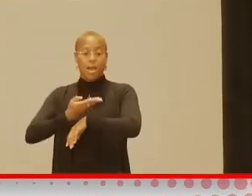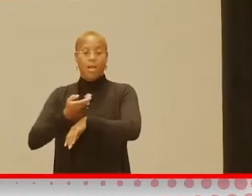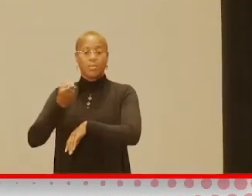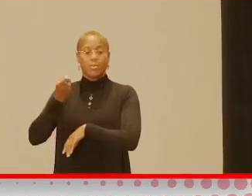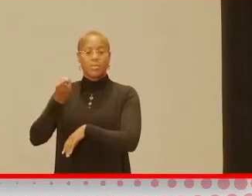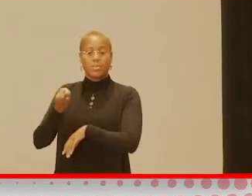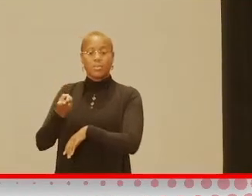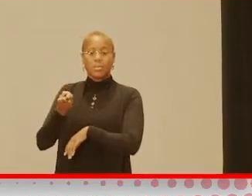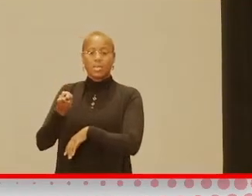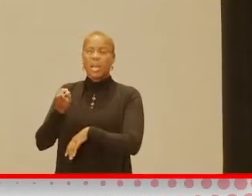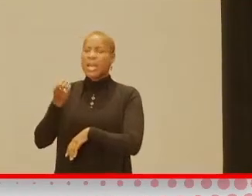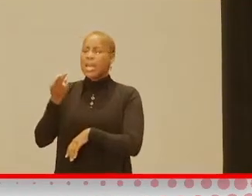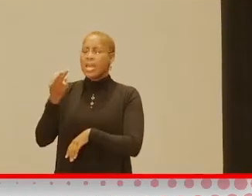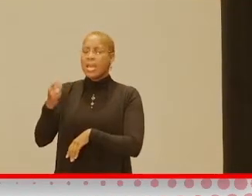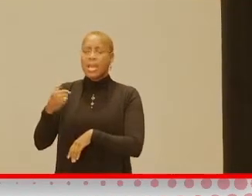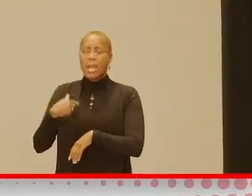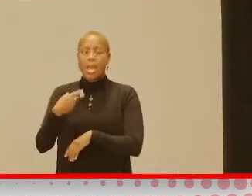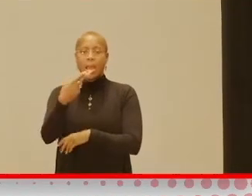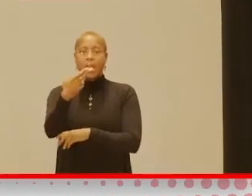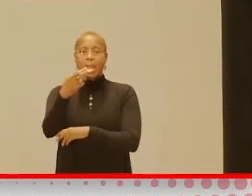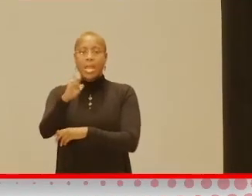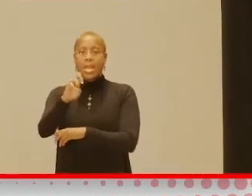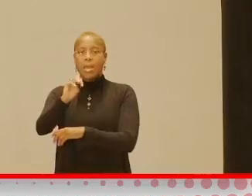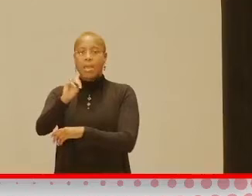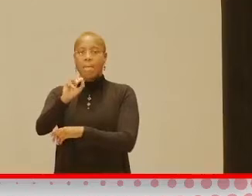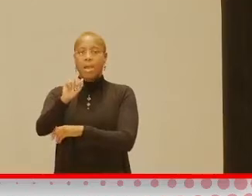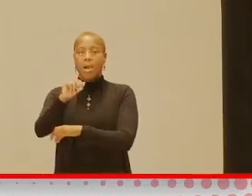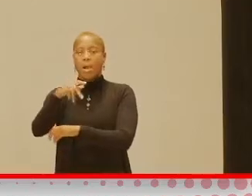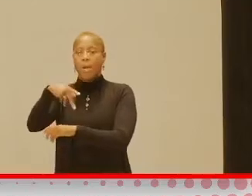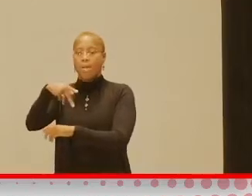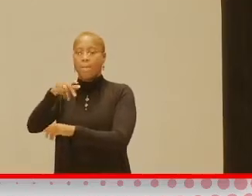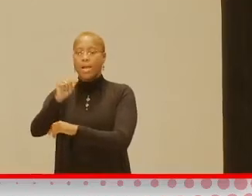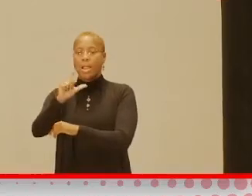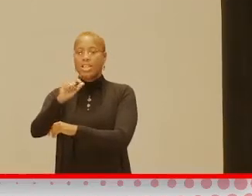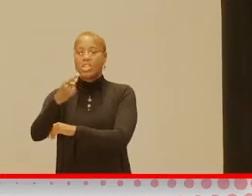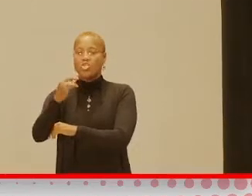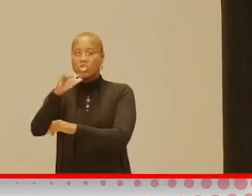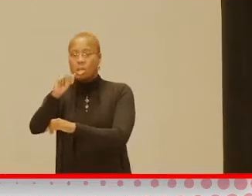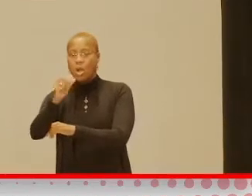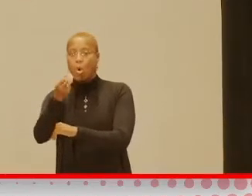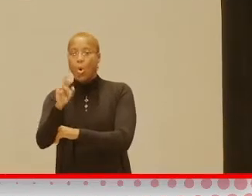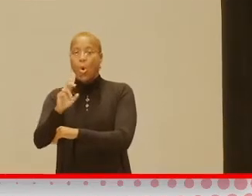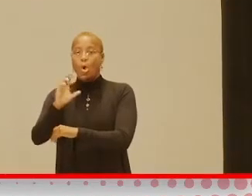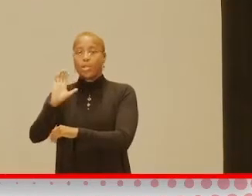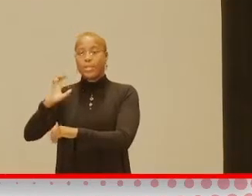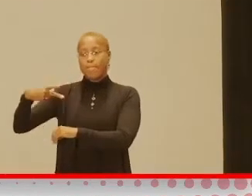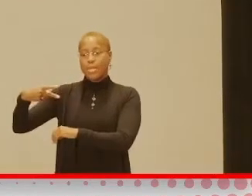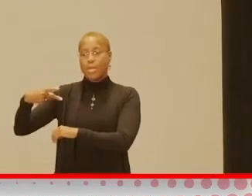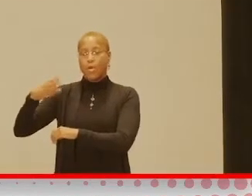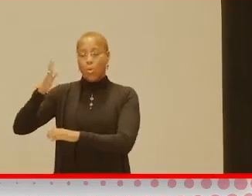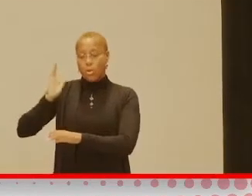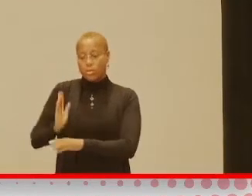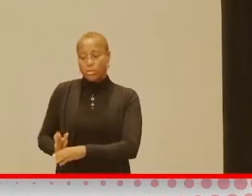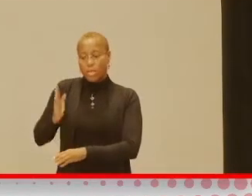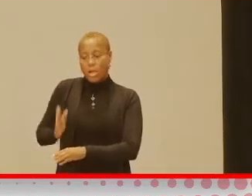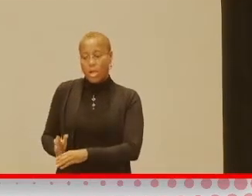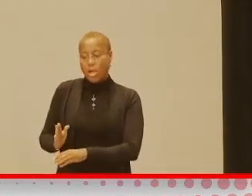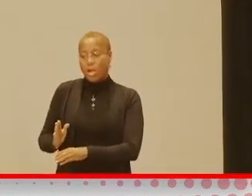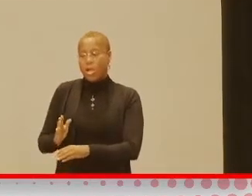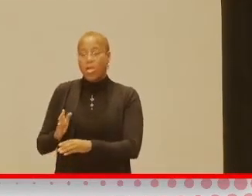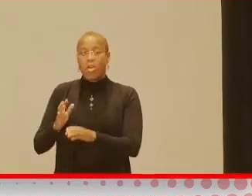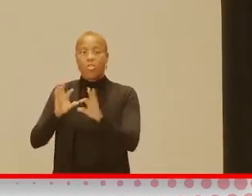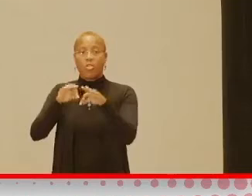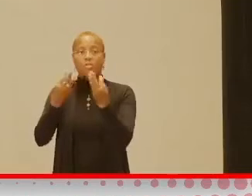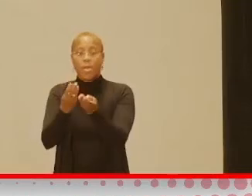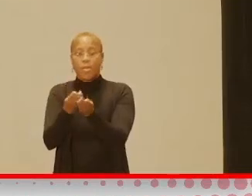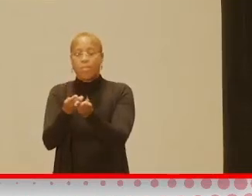has hemoplegia, cerebral palsy on one side. So when we play like family card games, it was very difficult for him to be able to